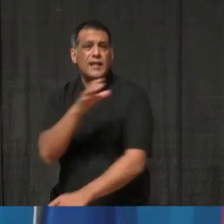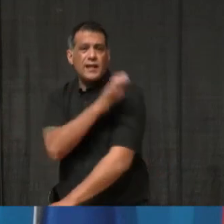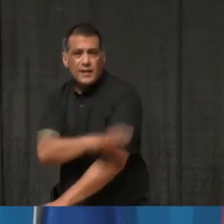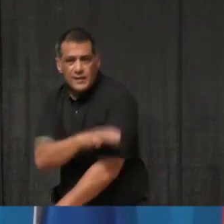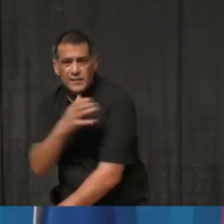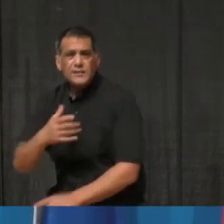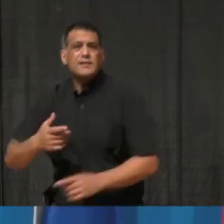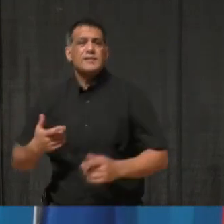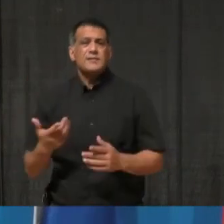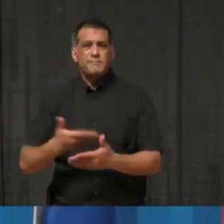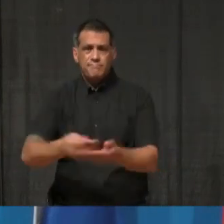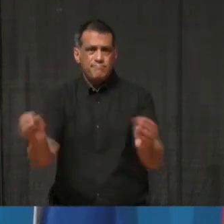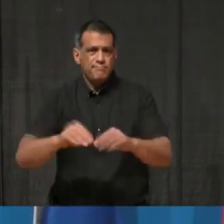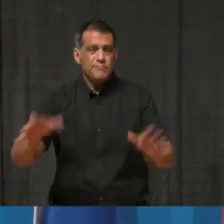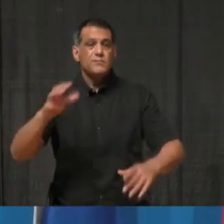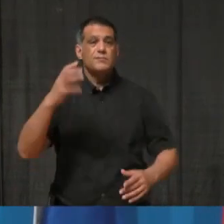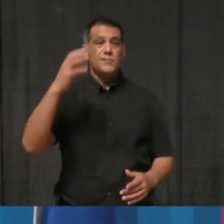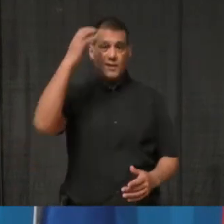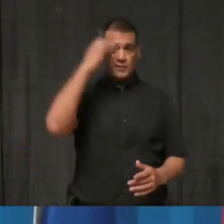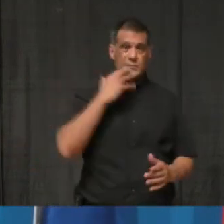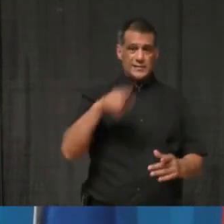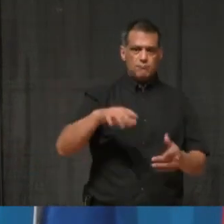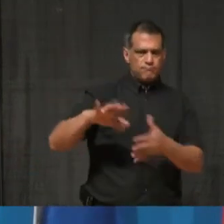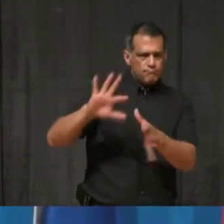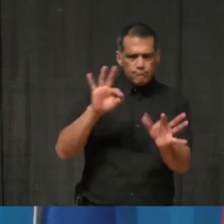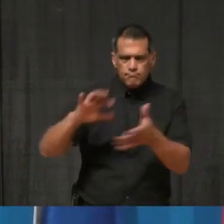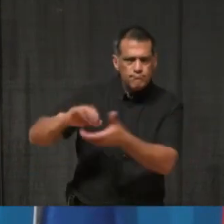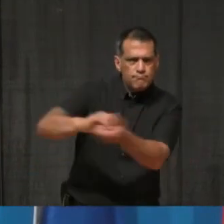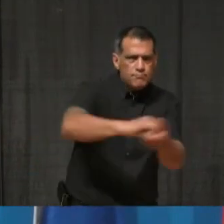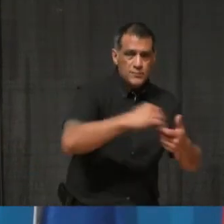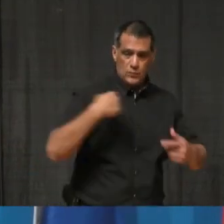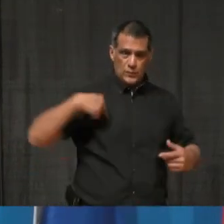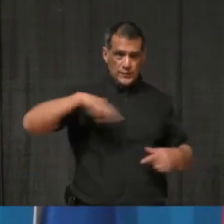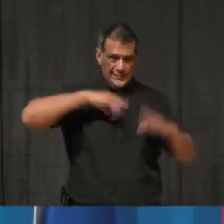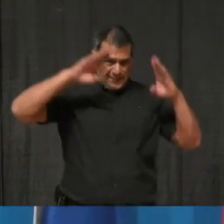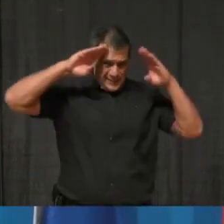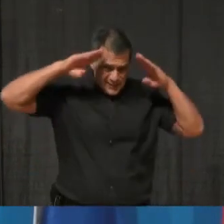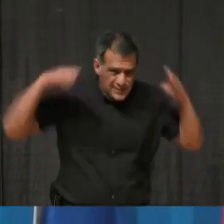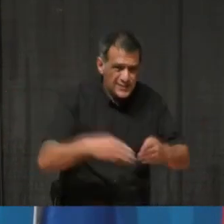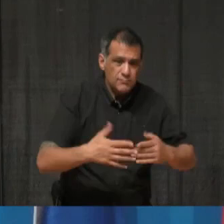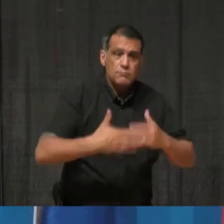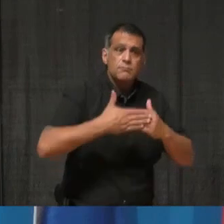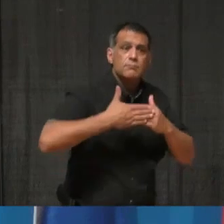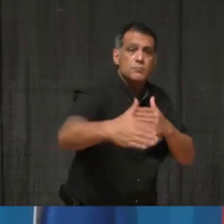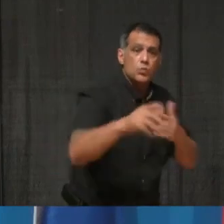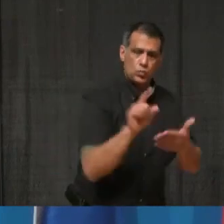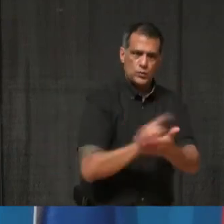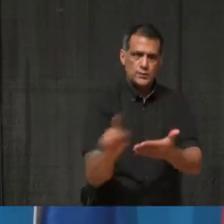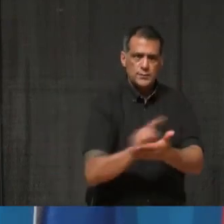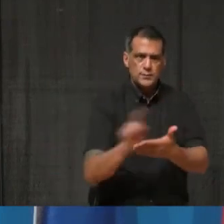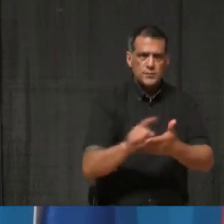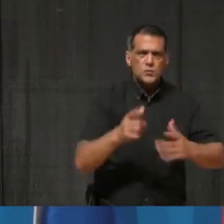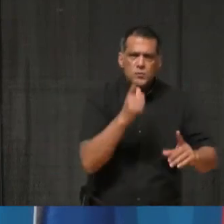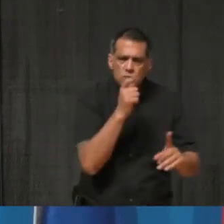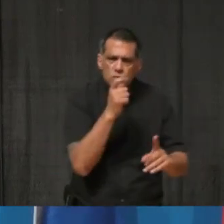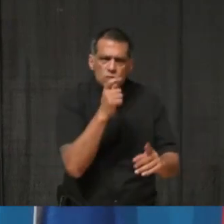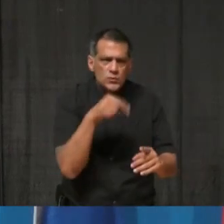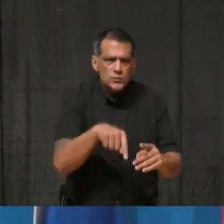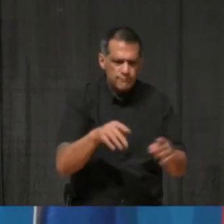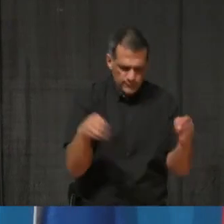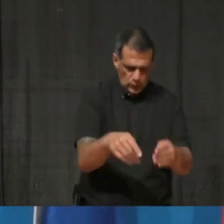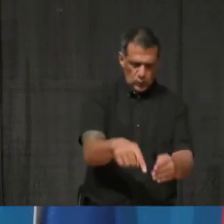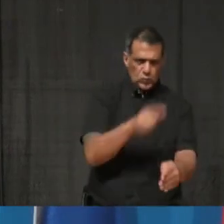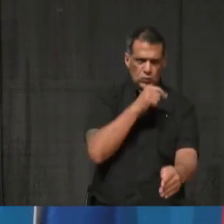With our hospital partners, this means our focus in the coming weeks is narrowing to ensuring second doses